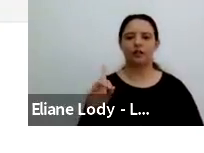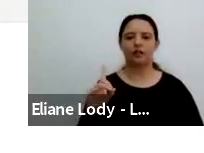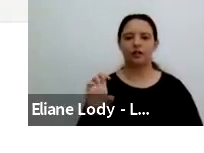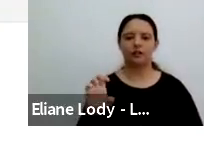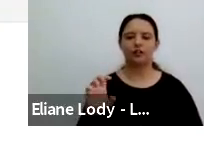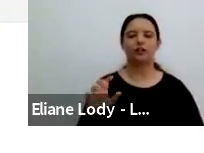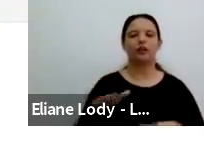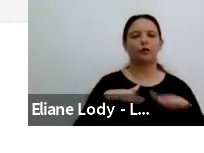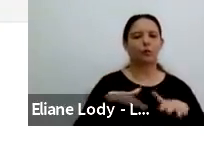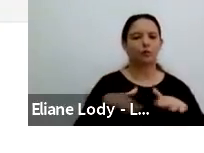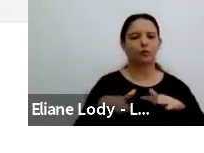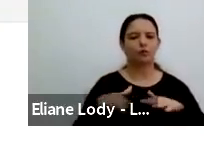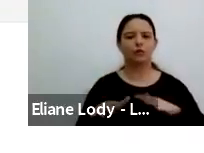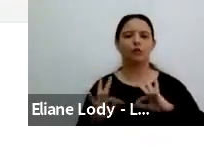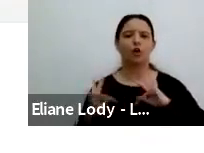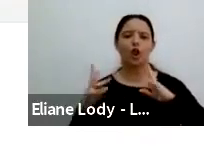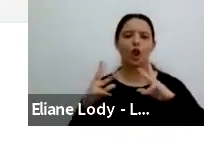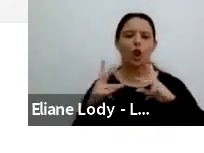common sense discussions.